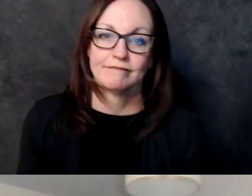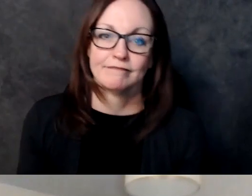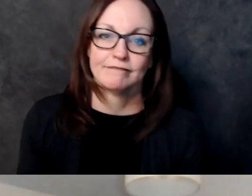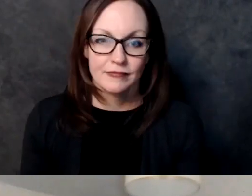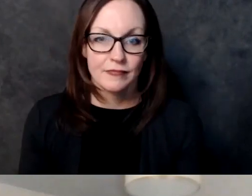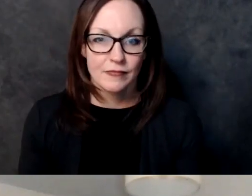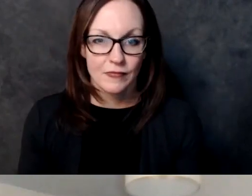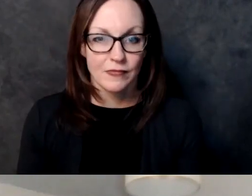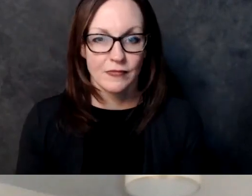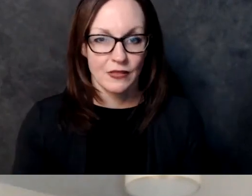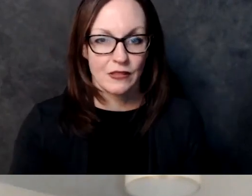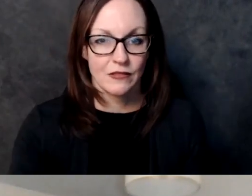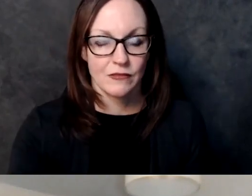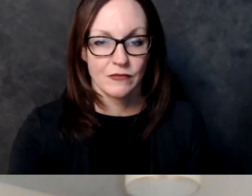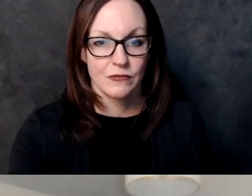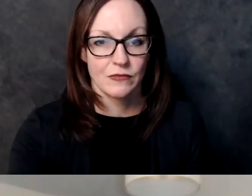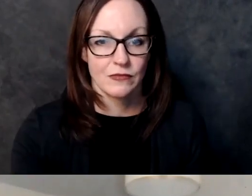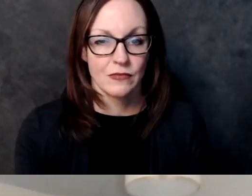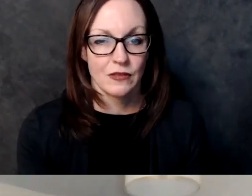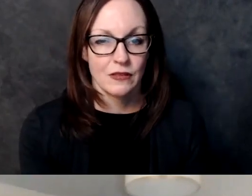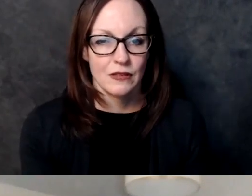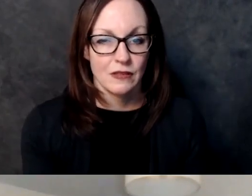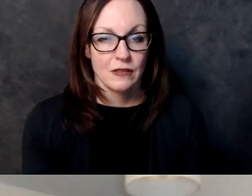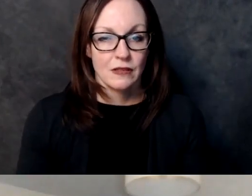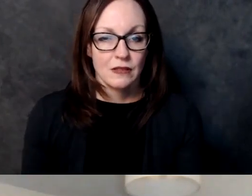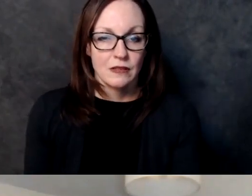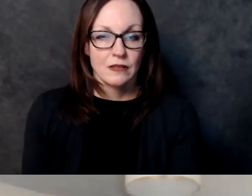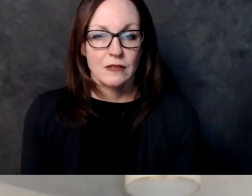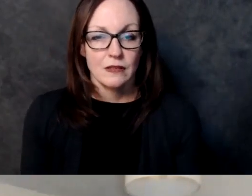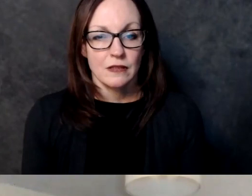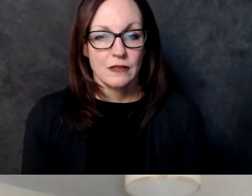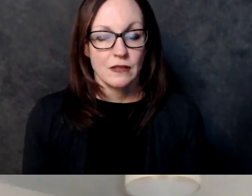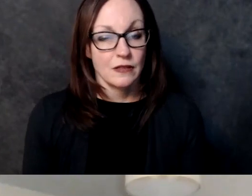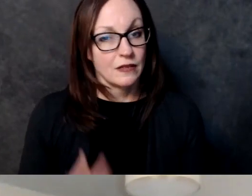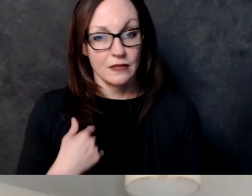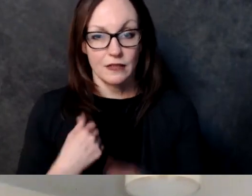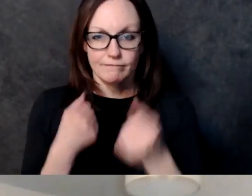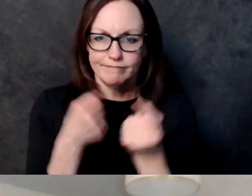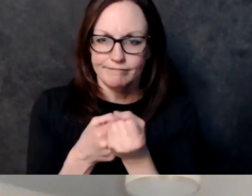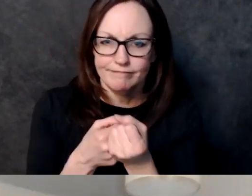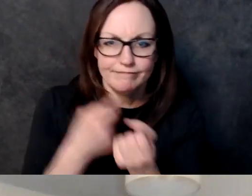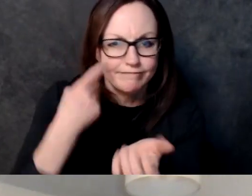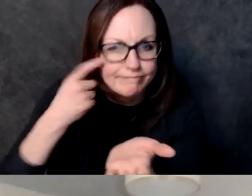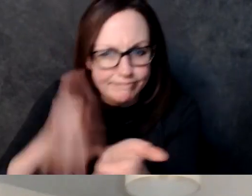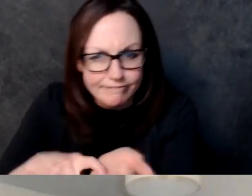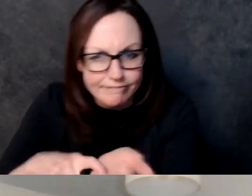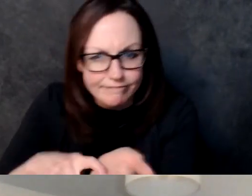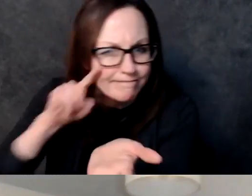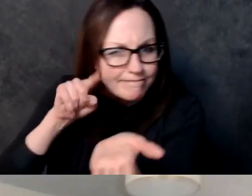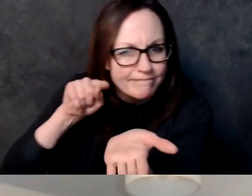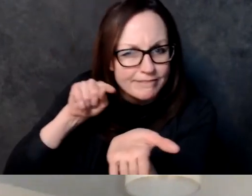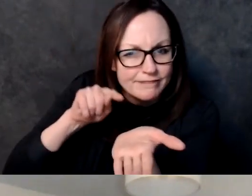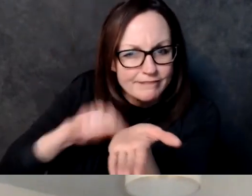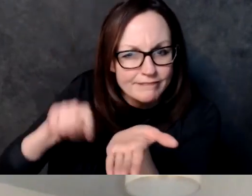um we should have been looking at this a long long time ago and it looks like we finally are starting to address it um in some